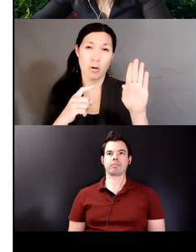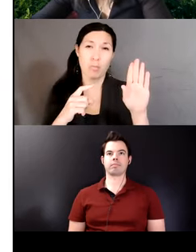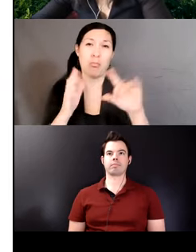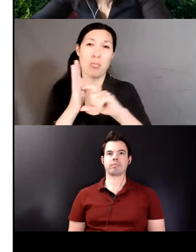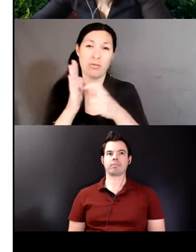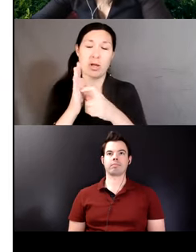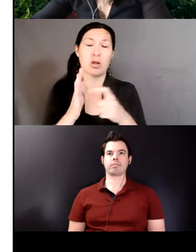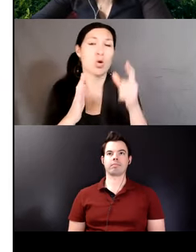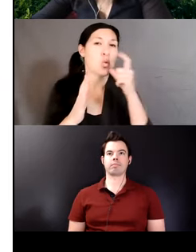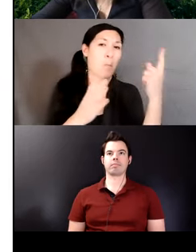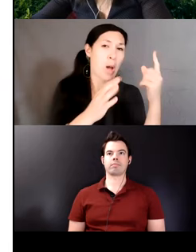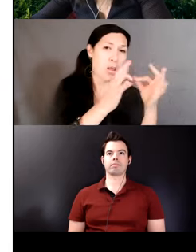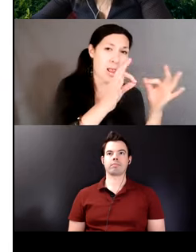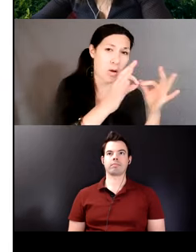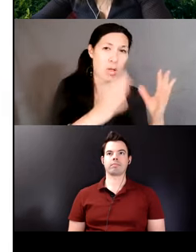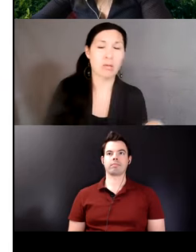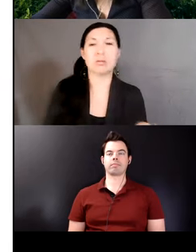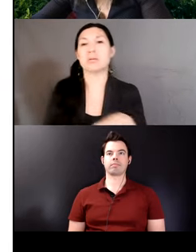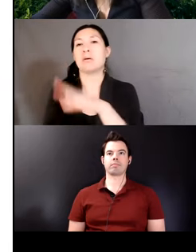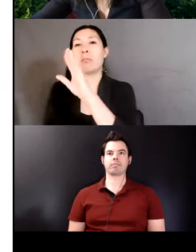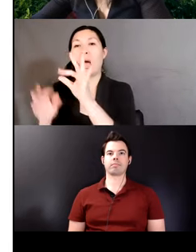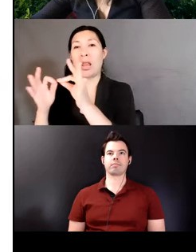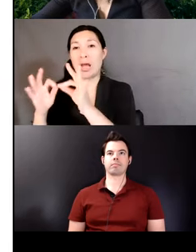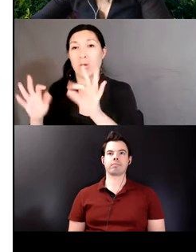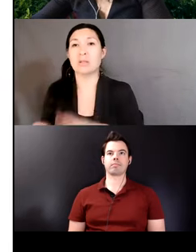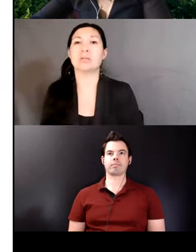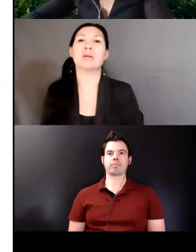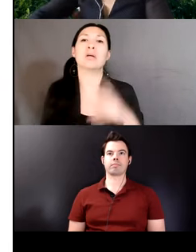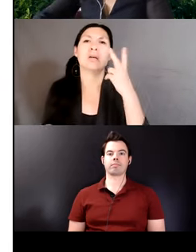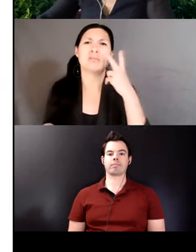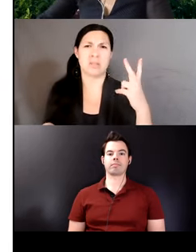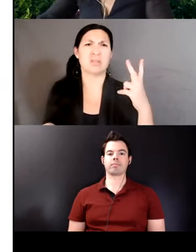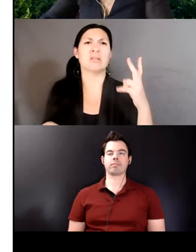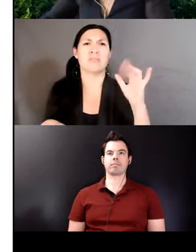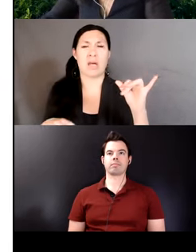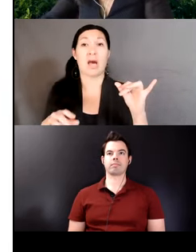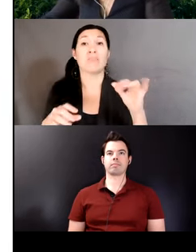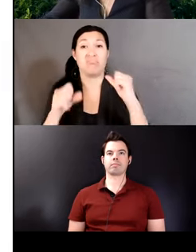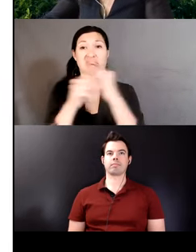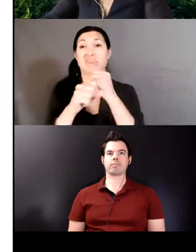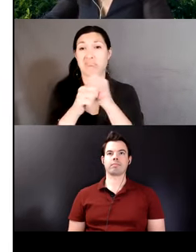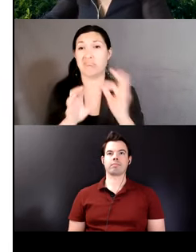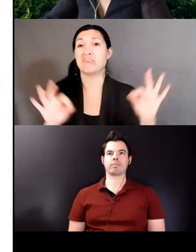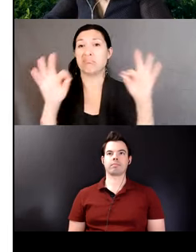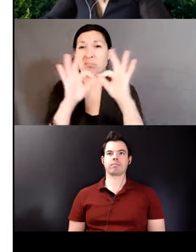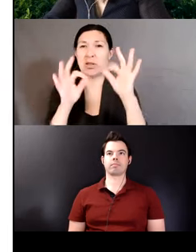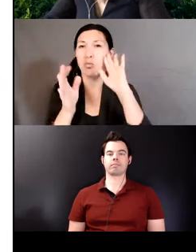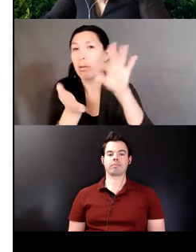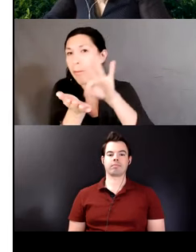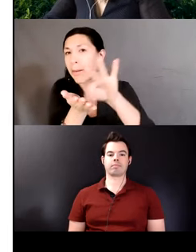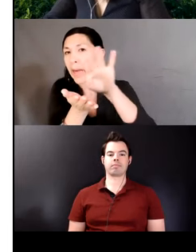and bilinguals. This difference is statistically significant on the total count of derivational suffixes.